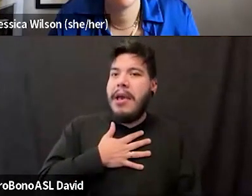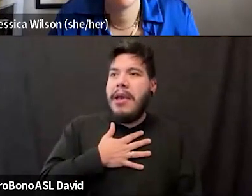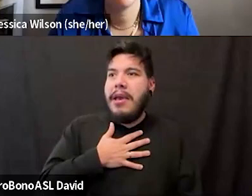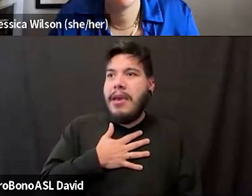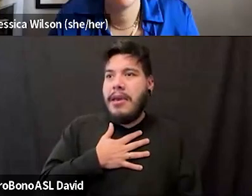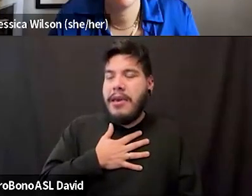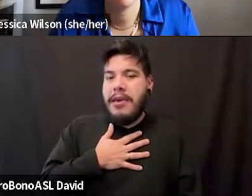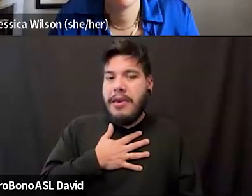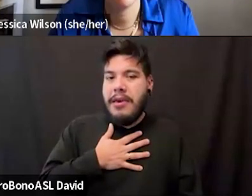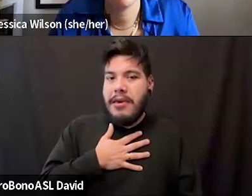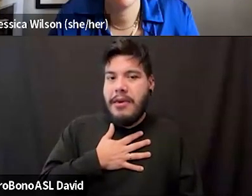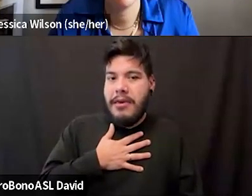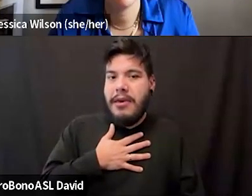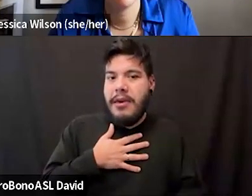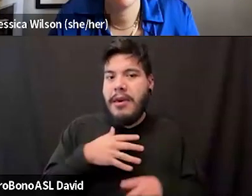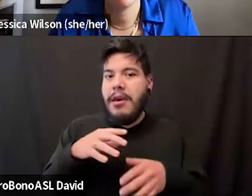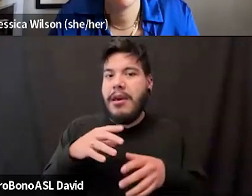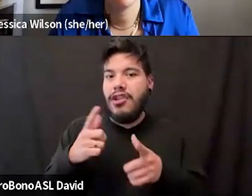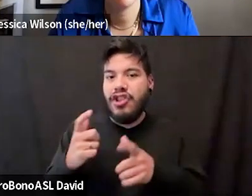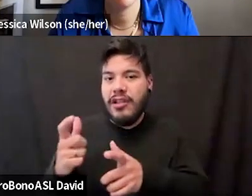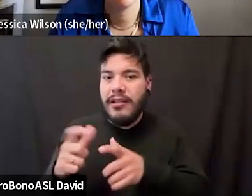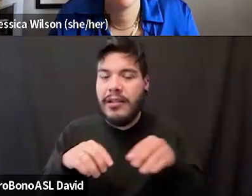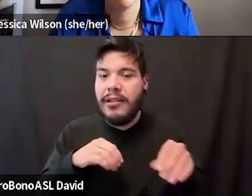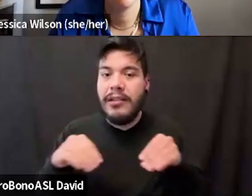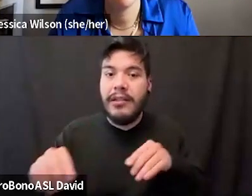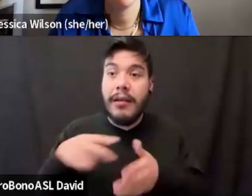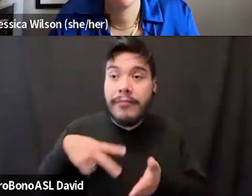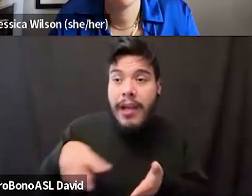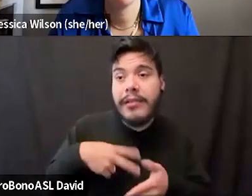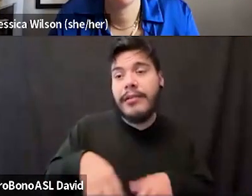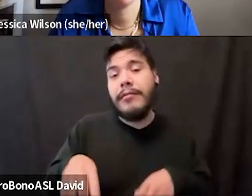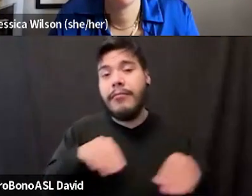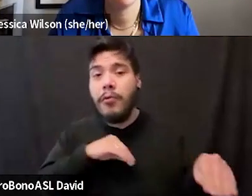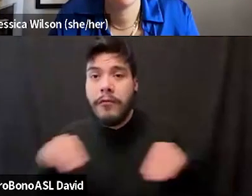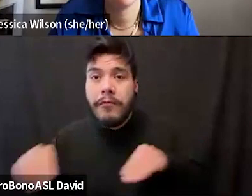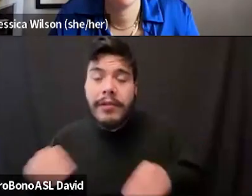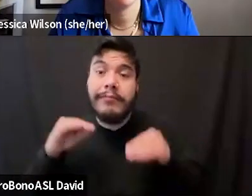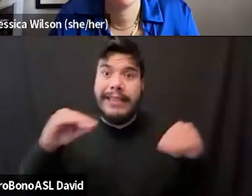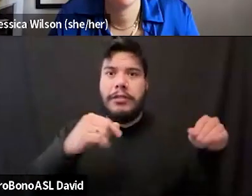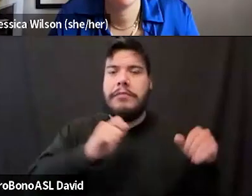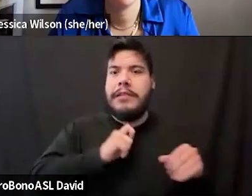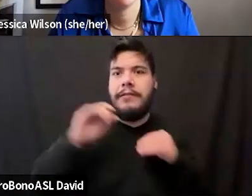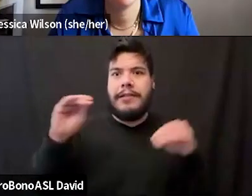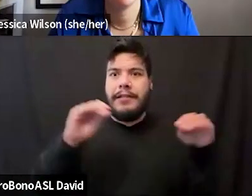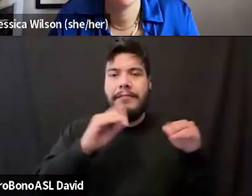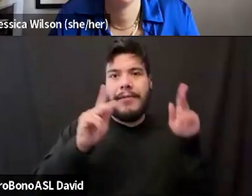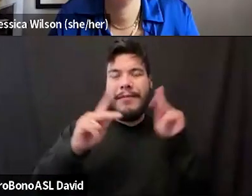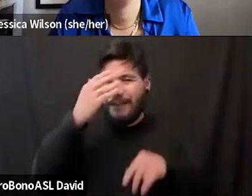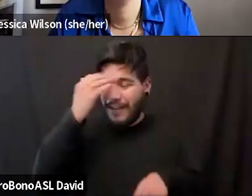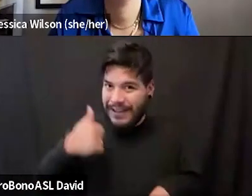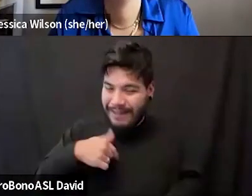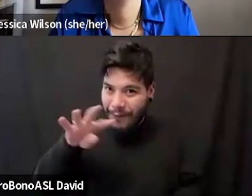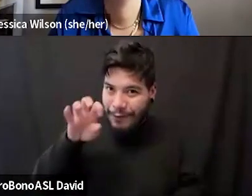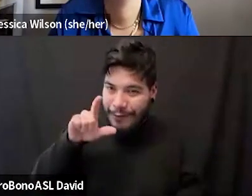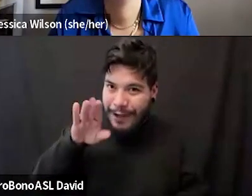Right? Like that, you know, I'm dancing, I'm teaching dance, and I'm teaching movement, and people, you know, it's almost like they forget that I'm 400 pounds, and I